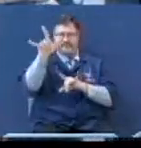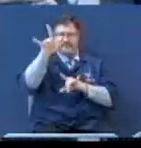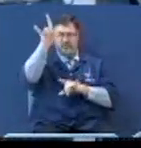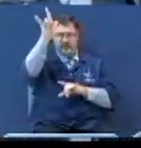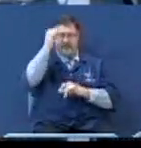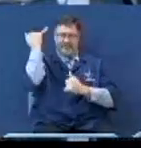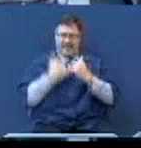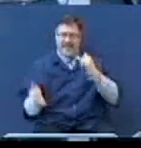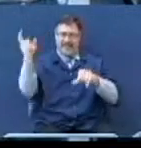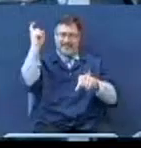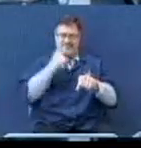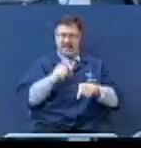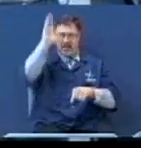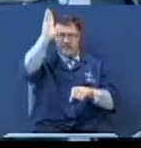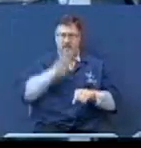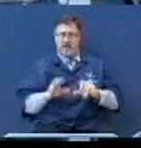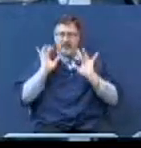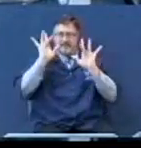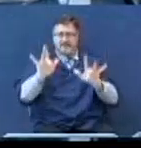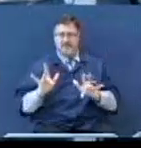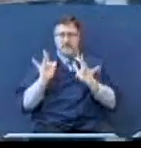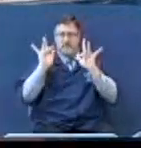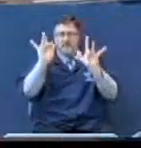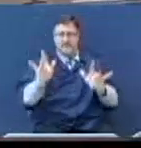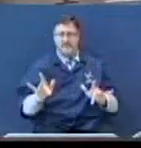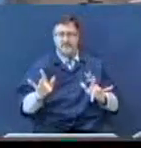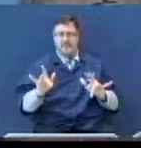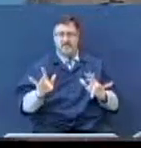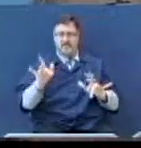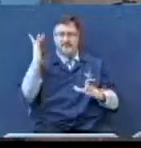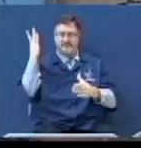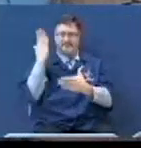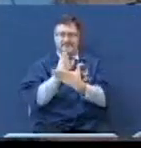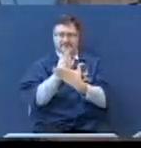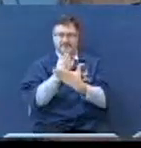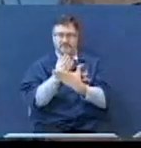last time when God's mercy has been quenched